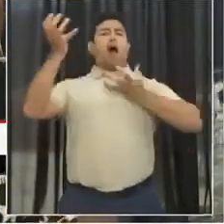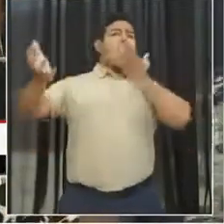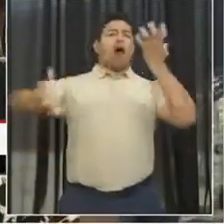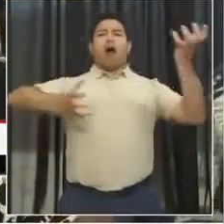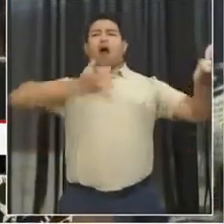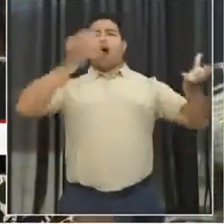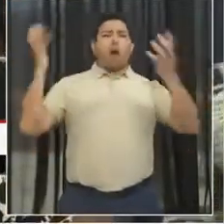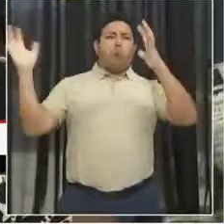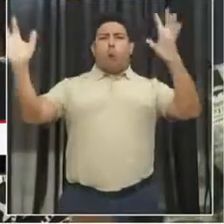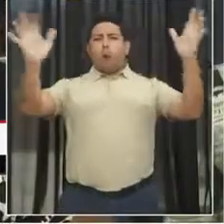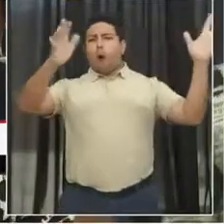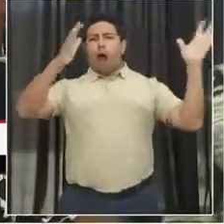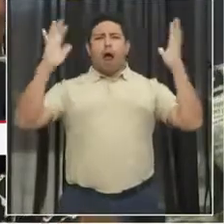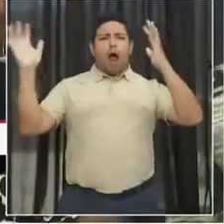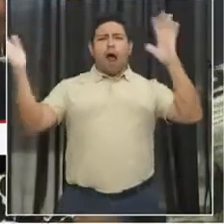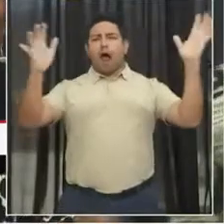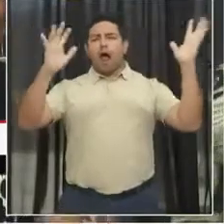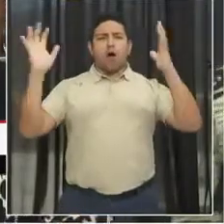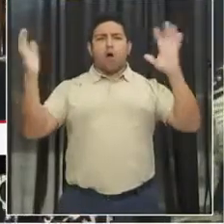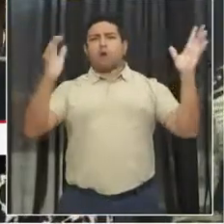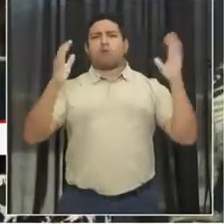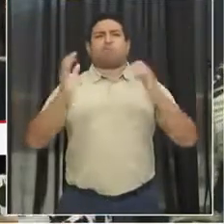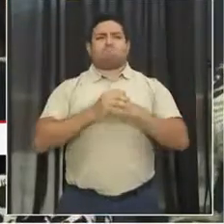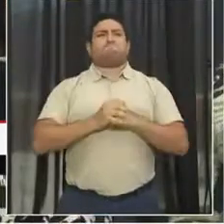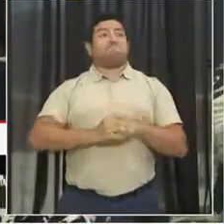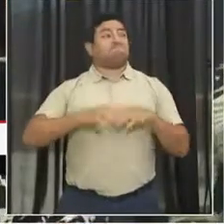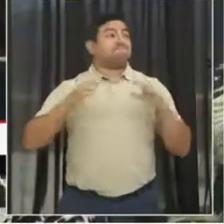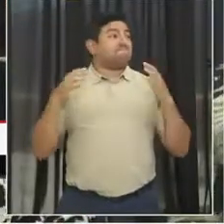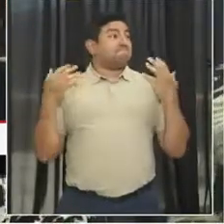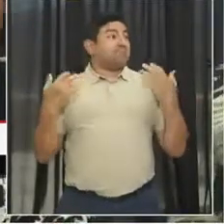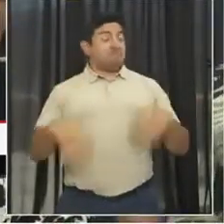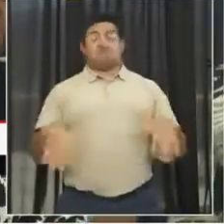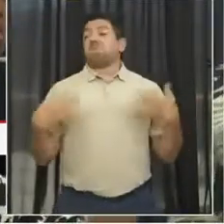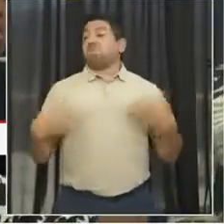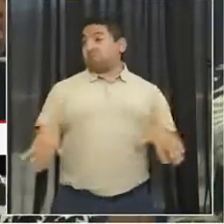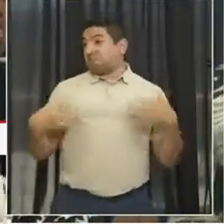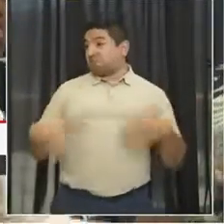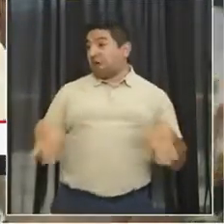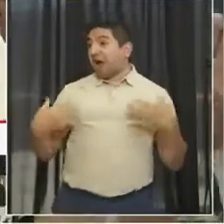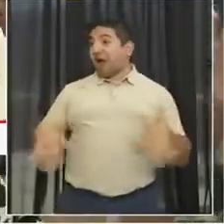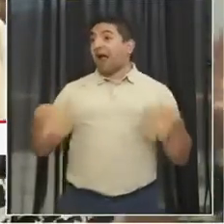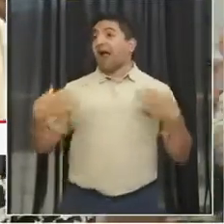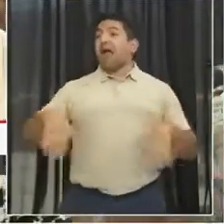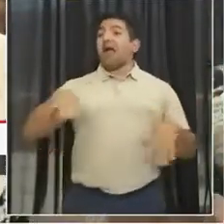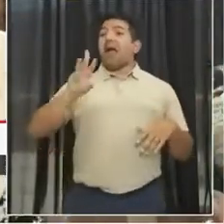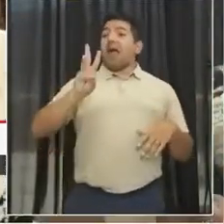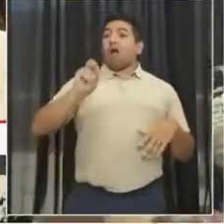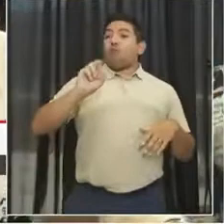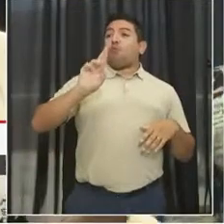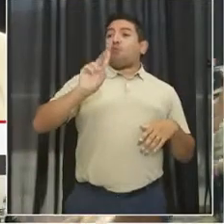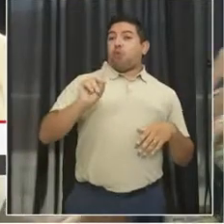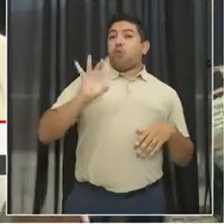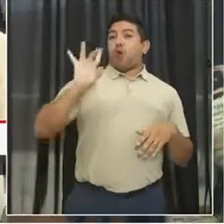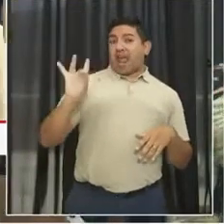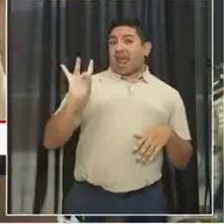Aw, shucks, now. Aw, shucks. Ward 8 is great.